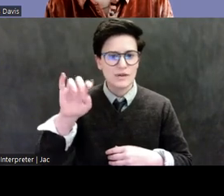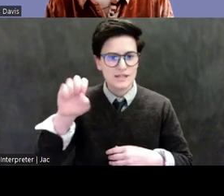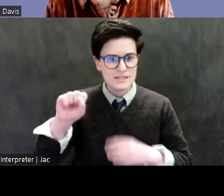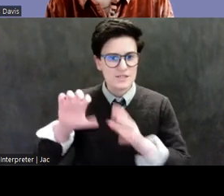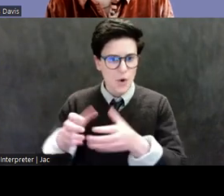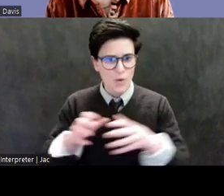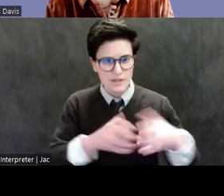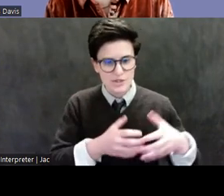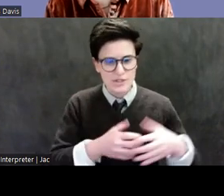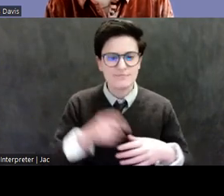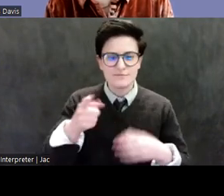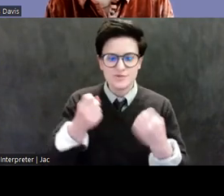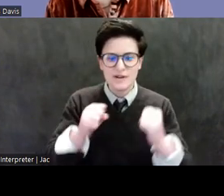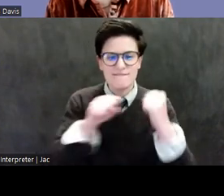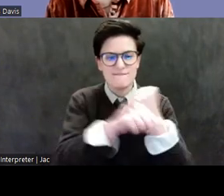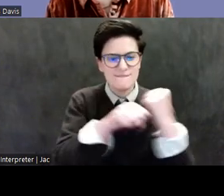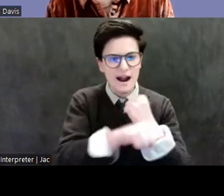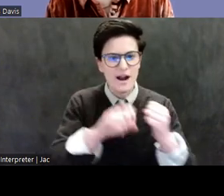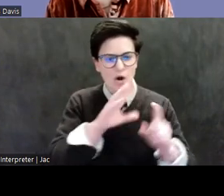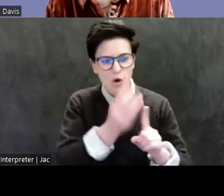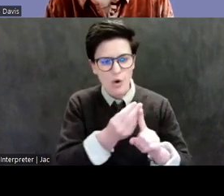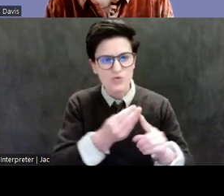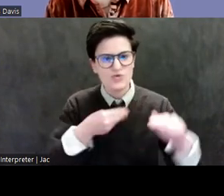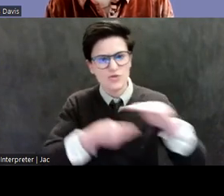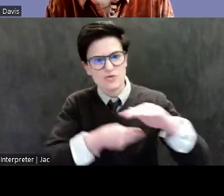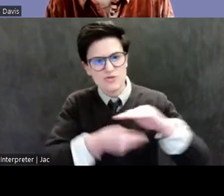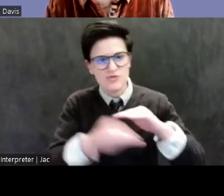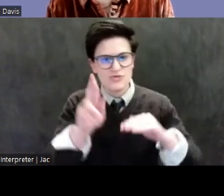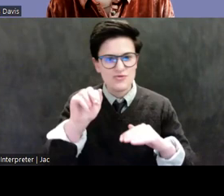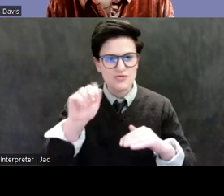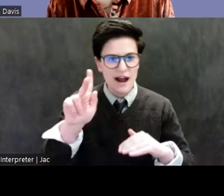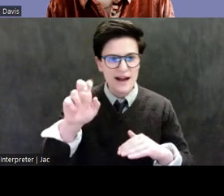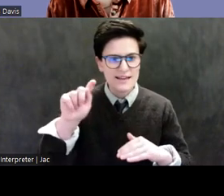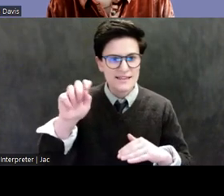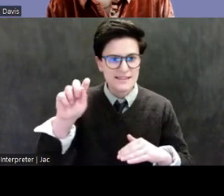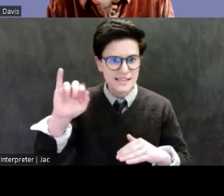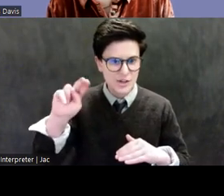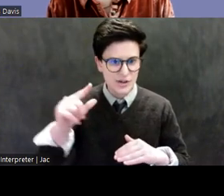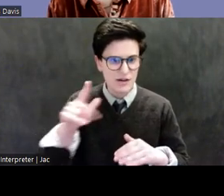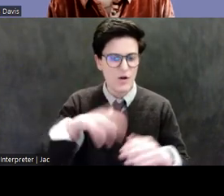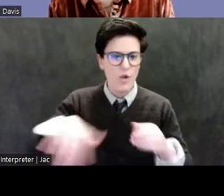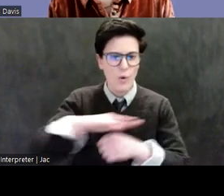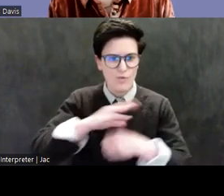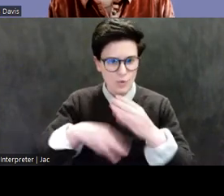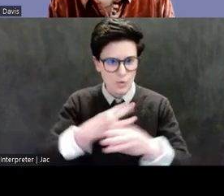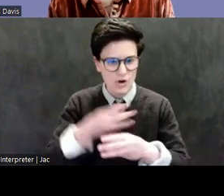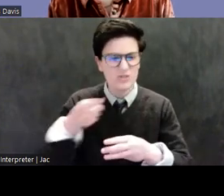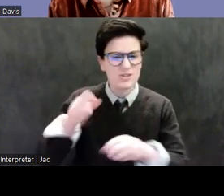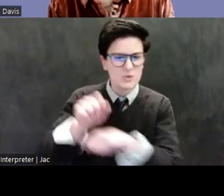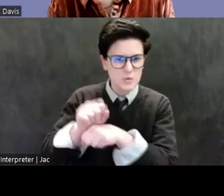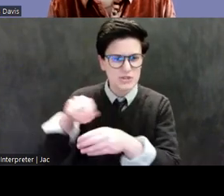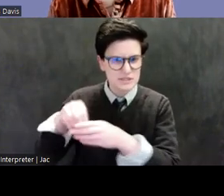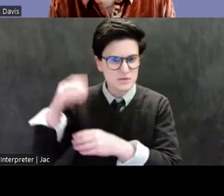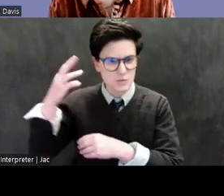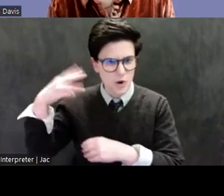racketeering worldwide, as well as its award-winning think tank in Washington. She's been a legal consultant for the U.S. and foreign